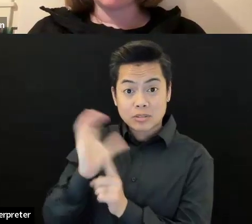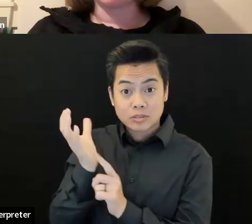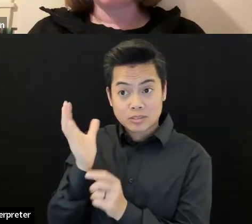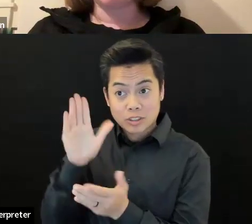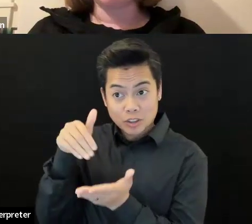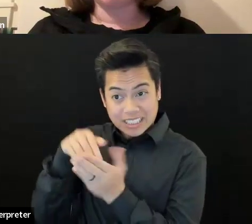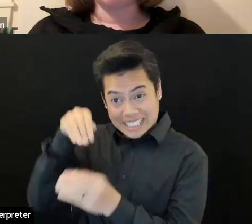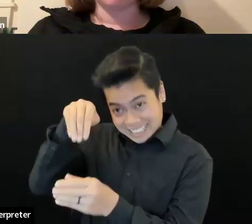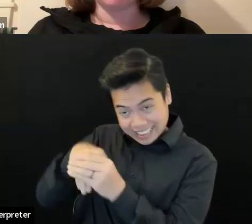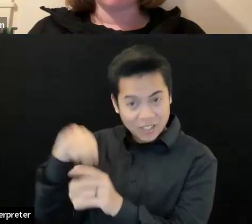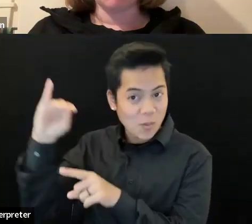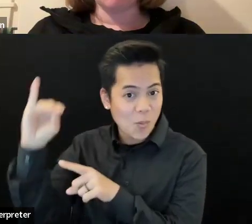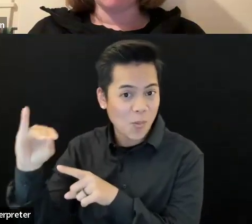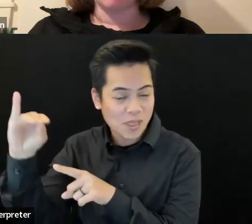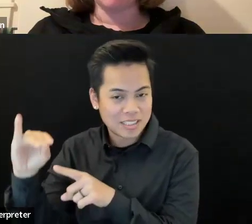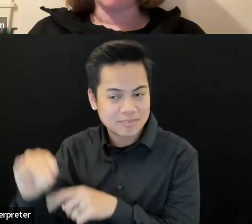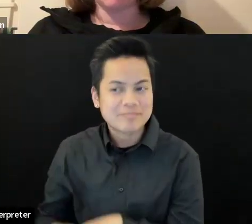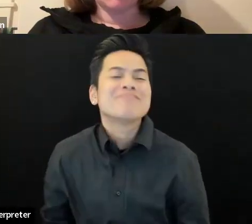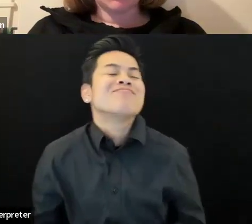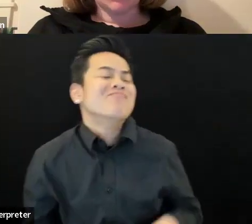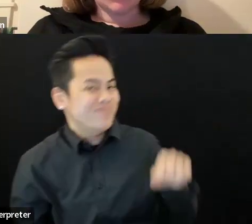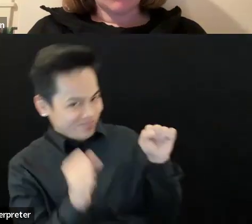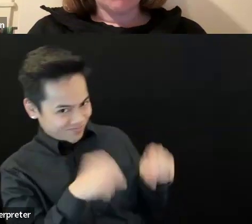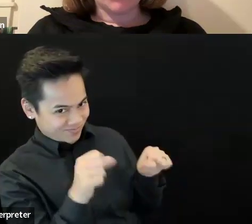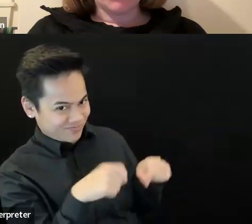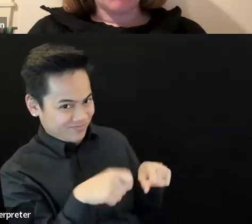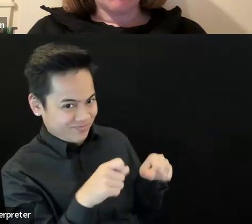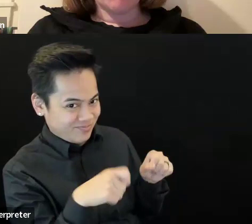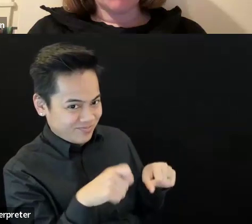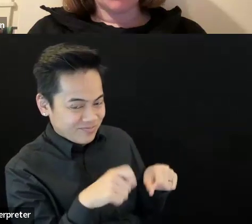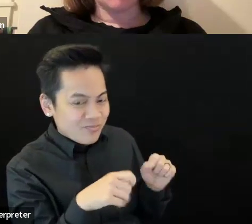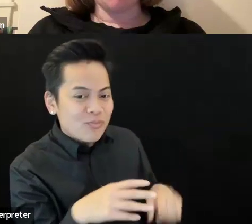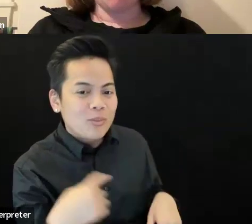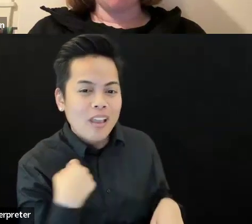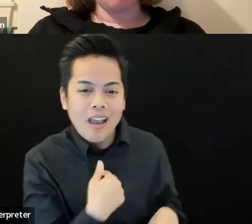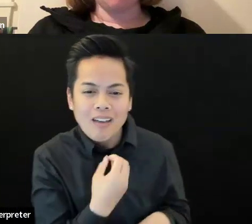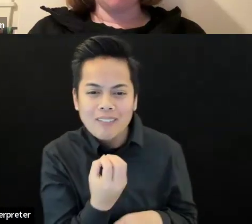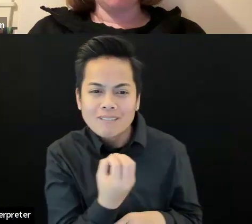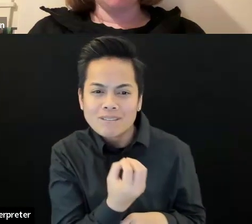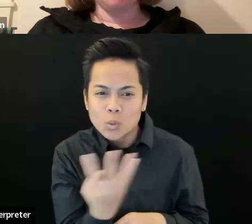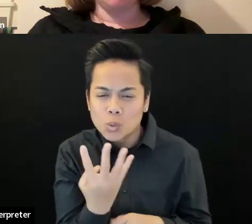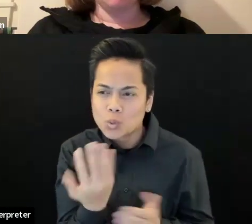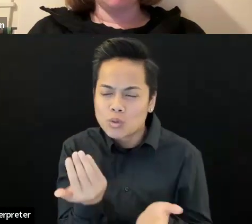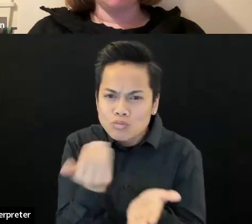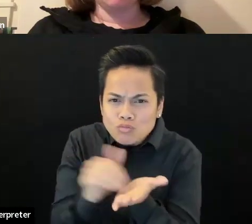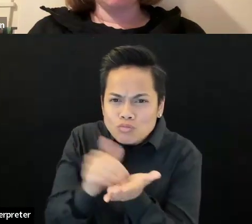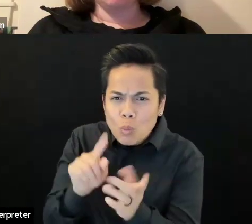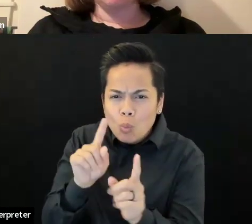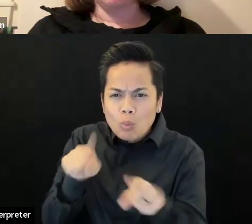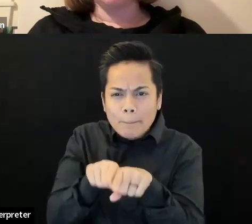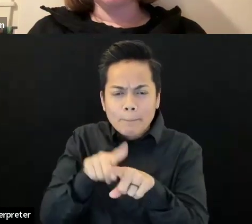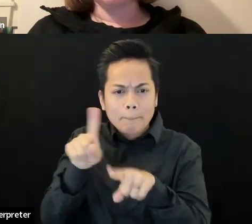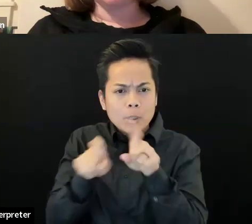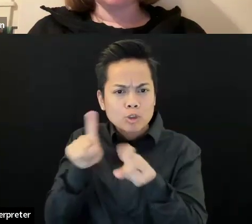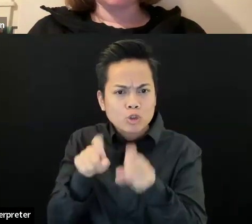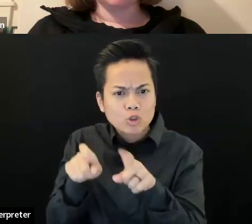questions from Bruce Wolf, but I'm, uh, we're going to pause real quick for, um, access.